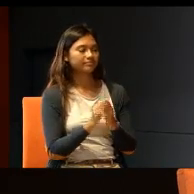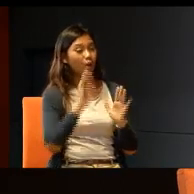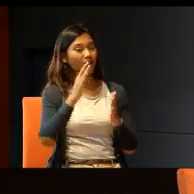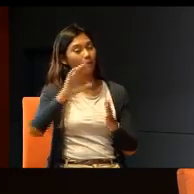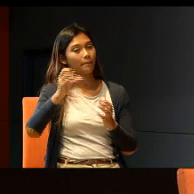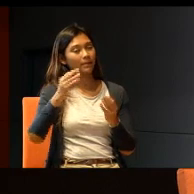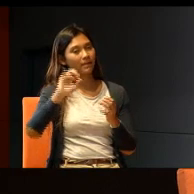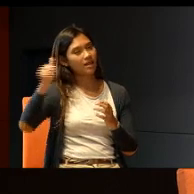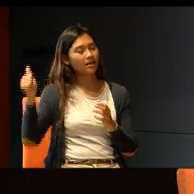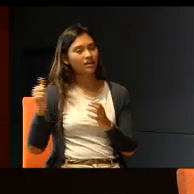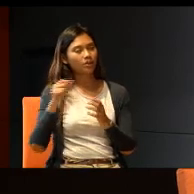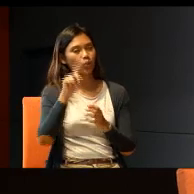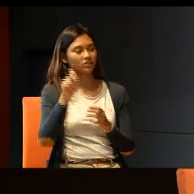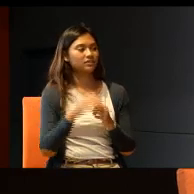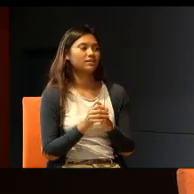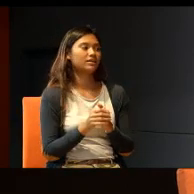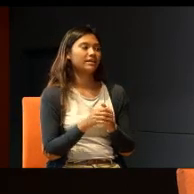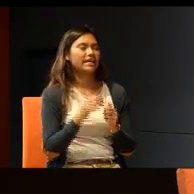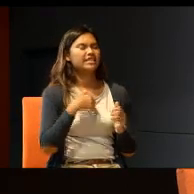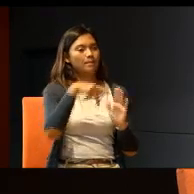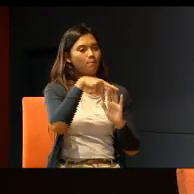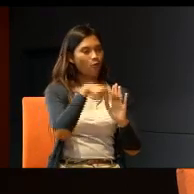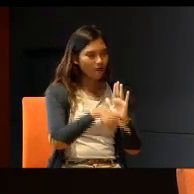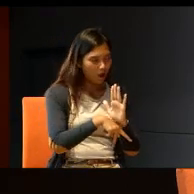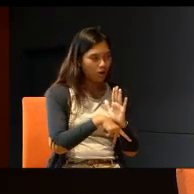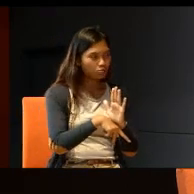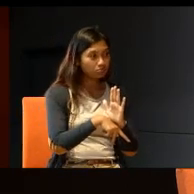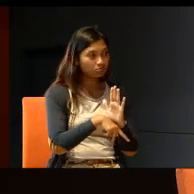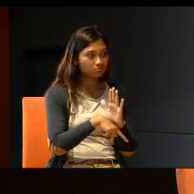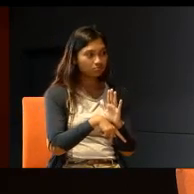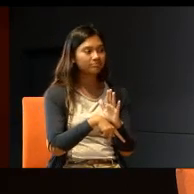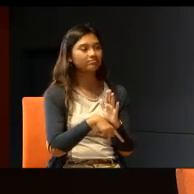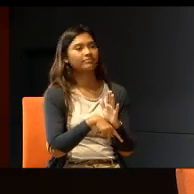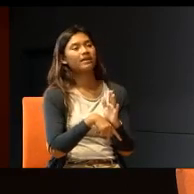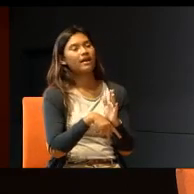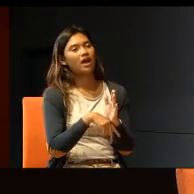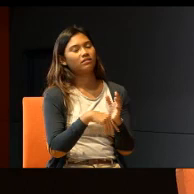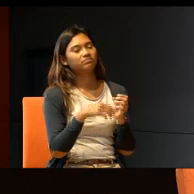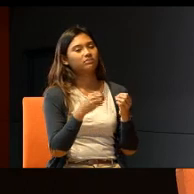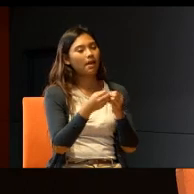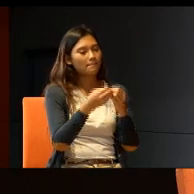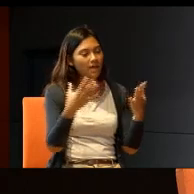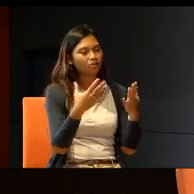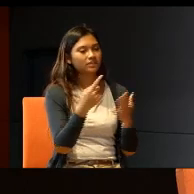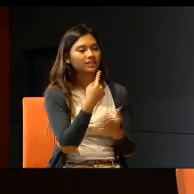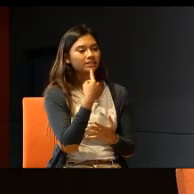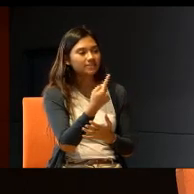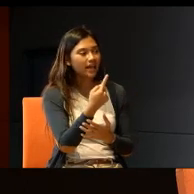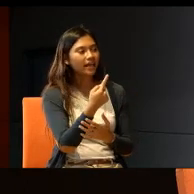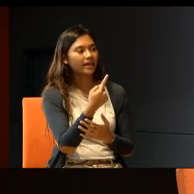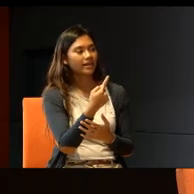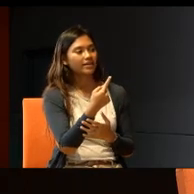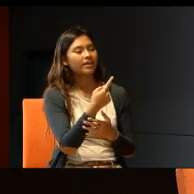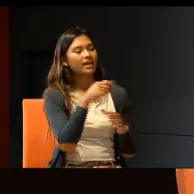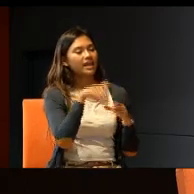It is understated. It is profound in the way so much was said, in a very